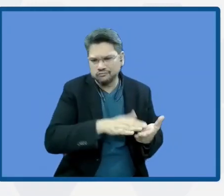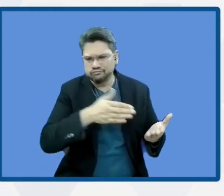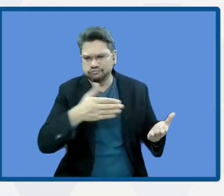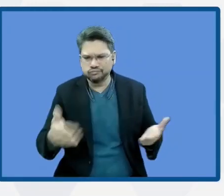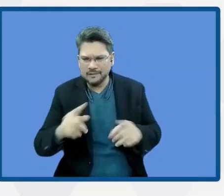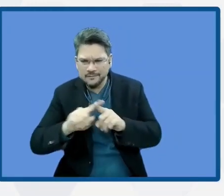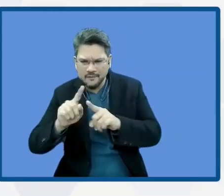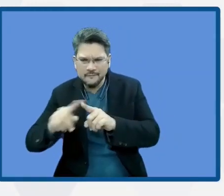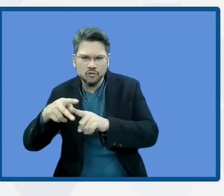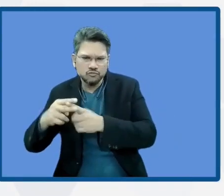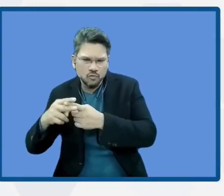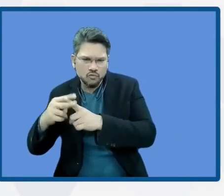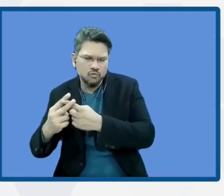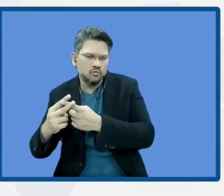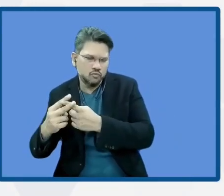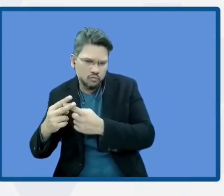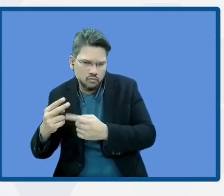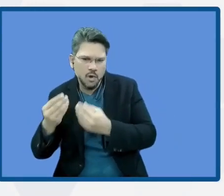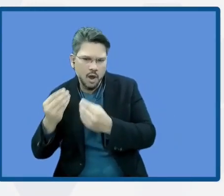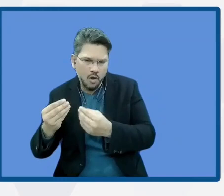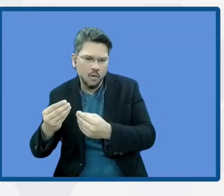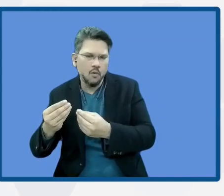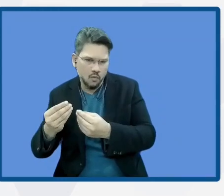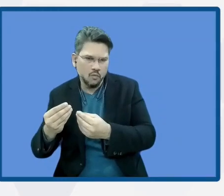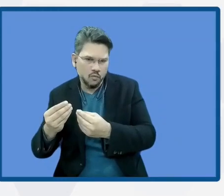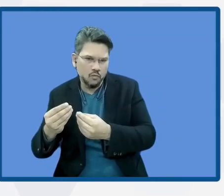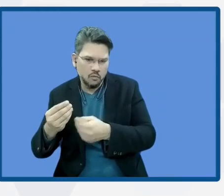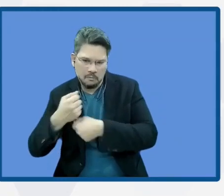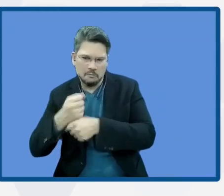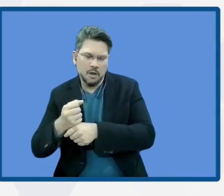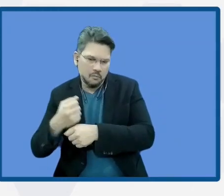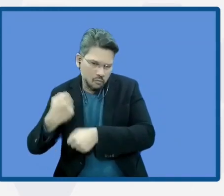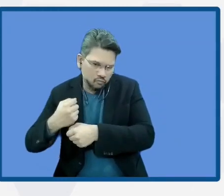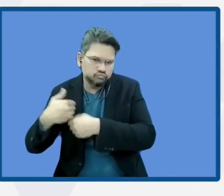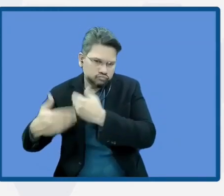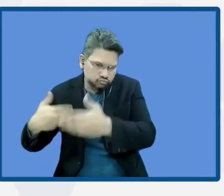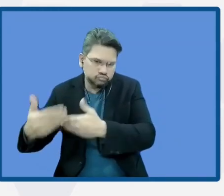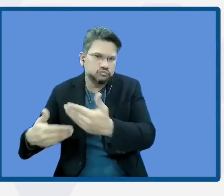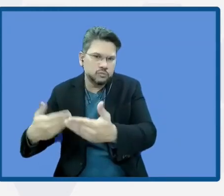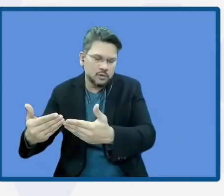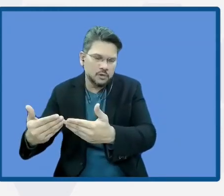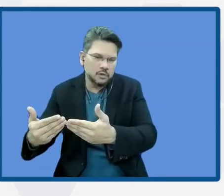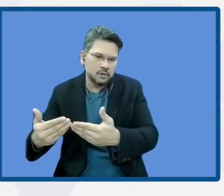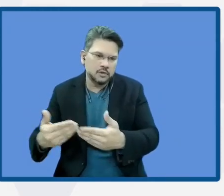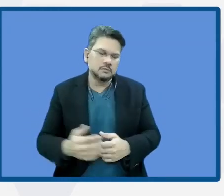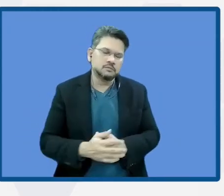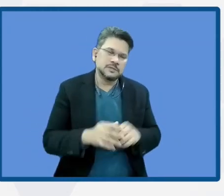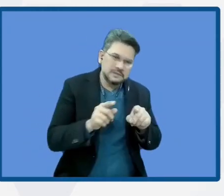Or even how it's more about the budget and